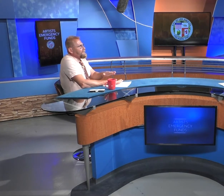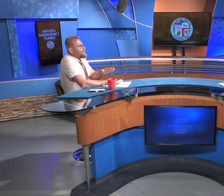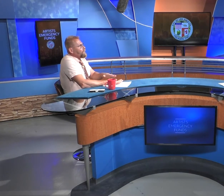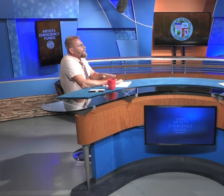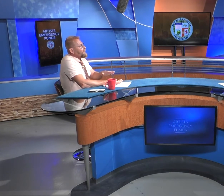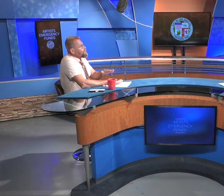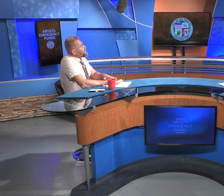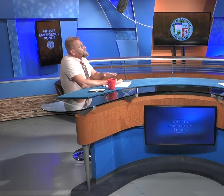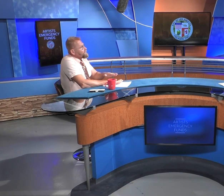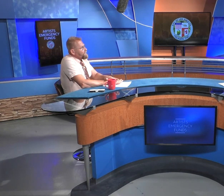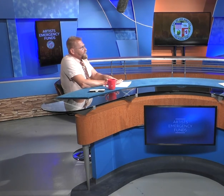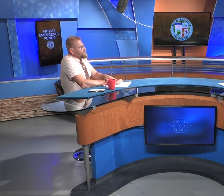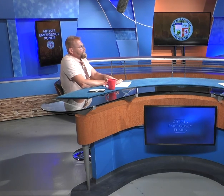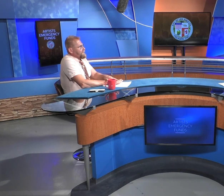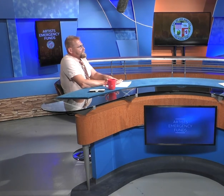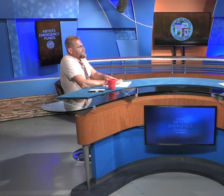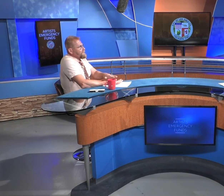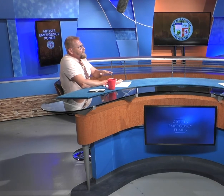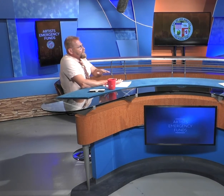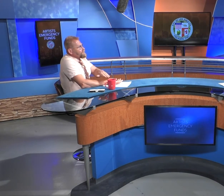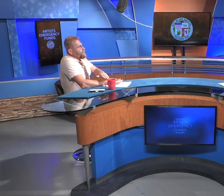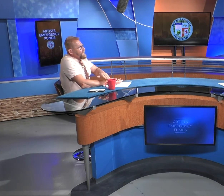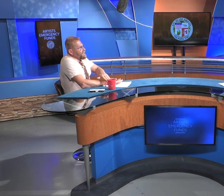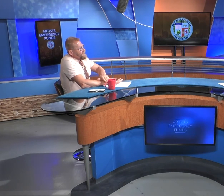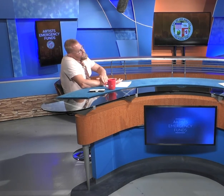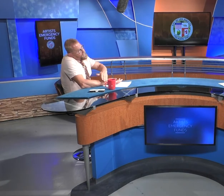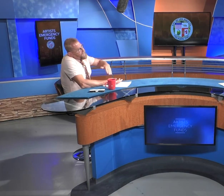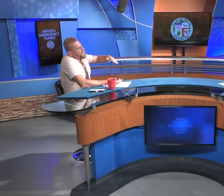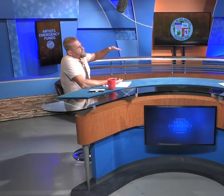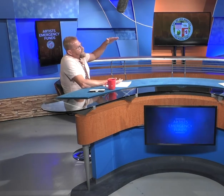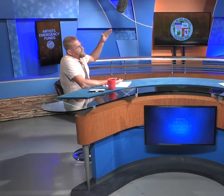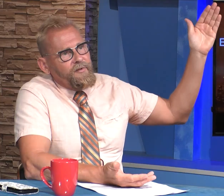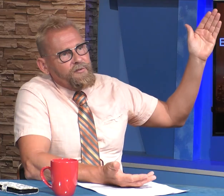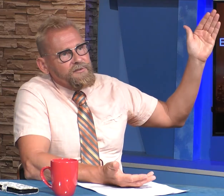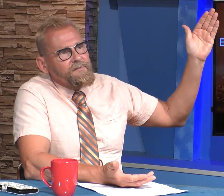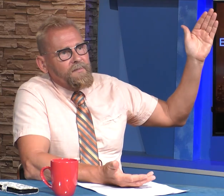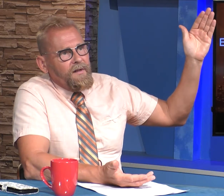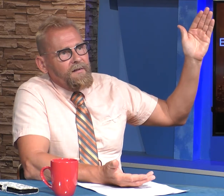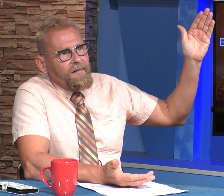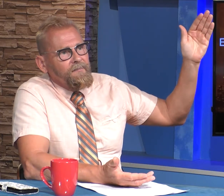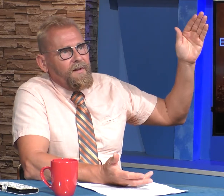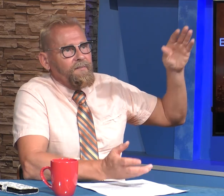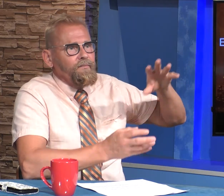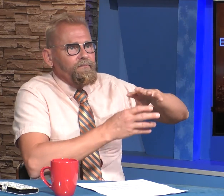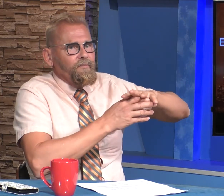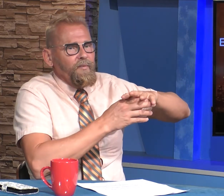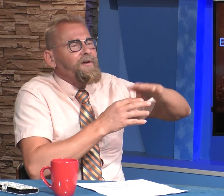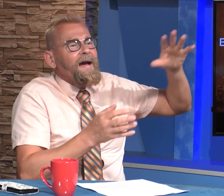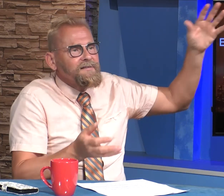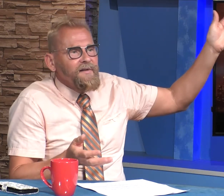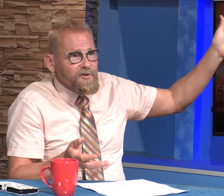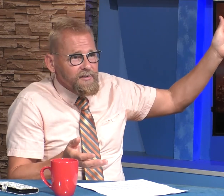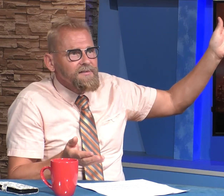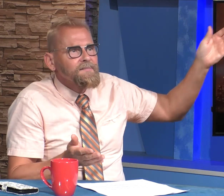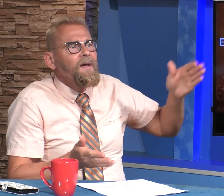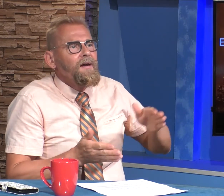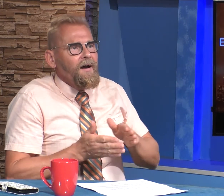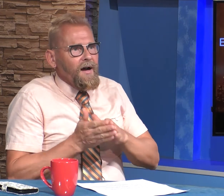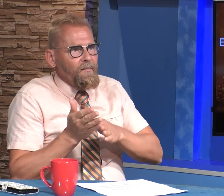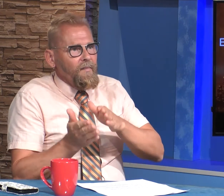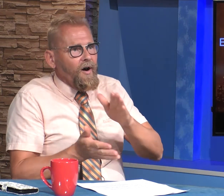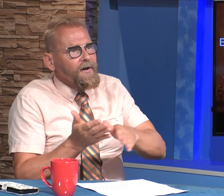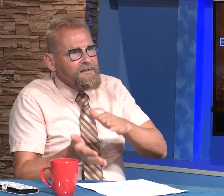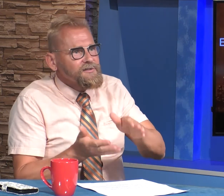economy and work on a project by project basis so we have to have our eye on all of those uh reactivations